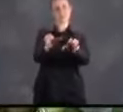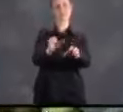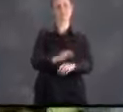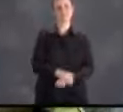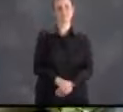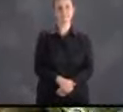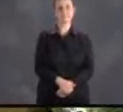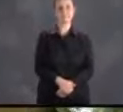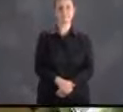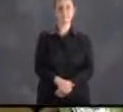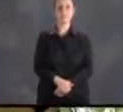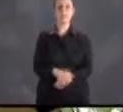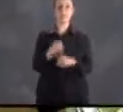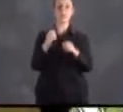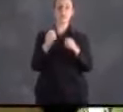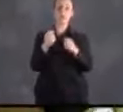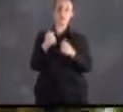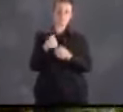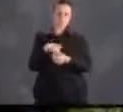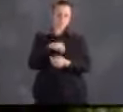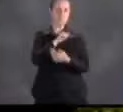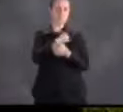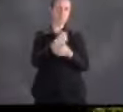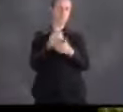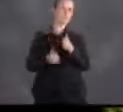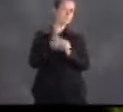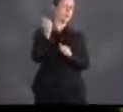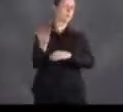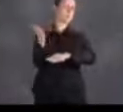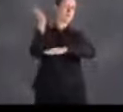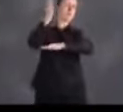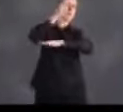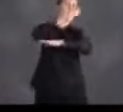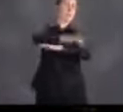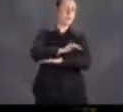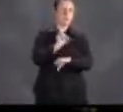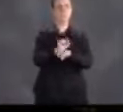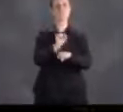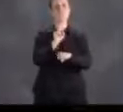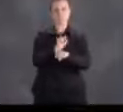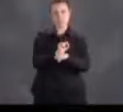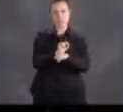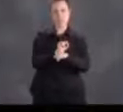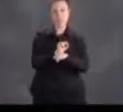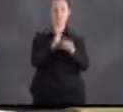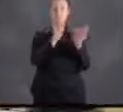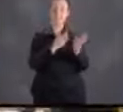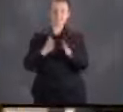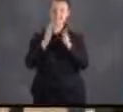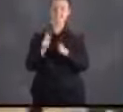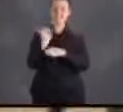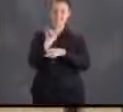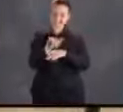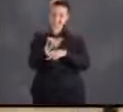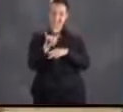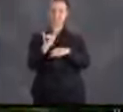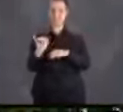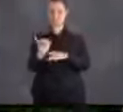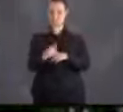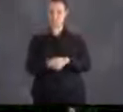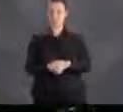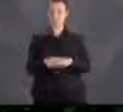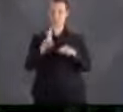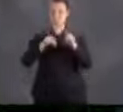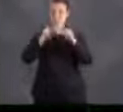about what actions you should take. Many of us spend most of our day at work, so you should plan for this as well.